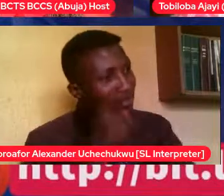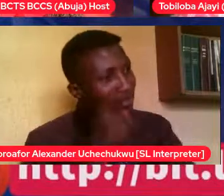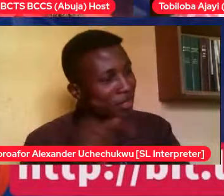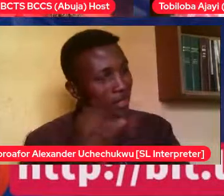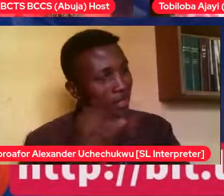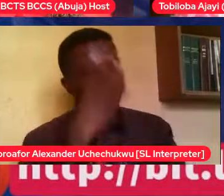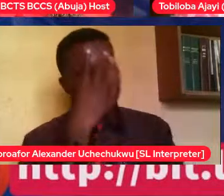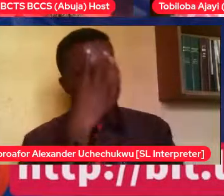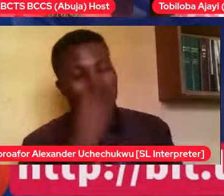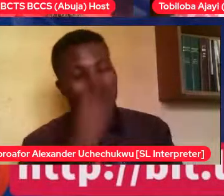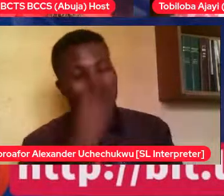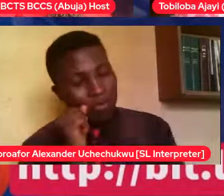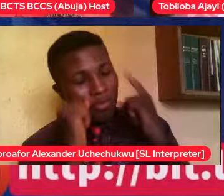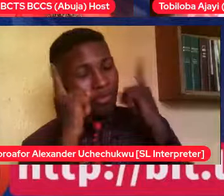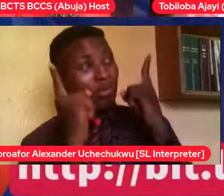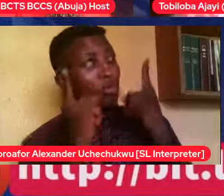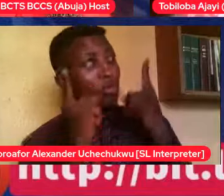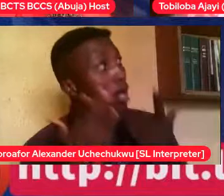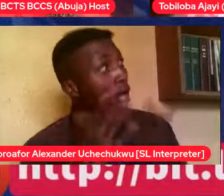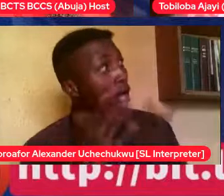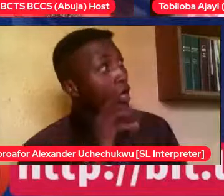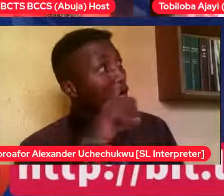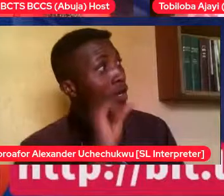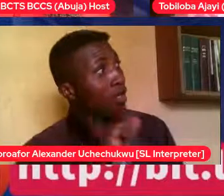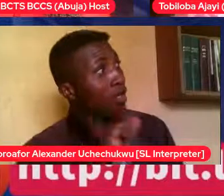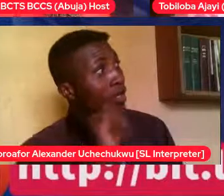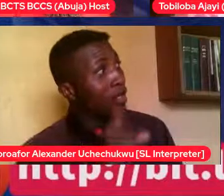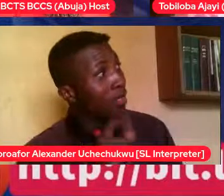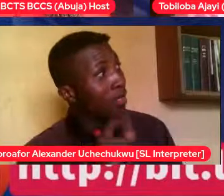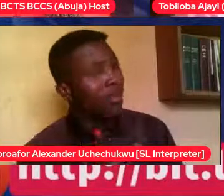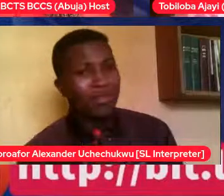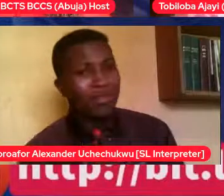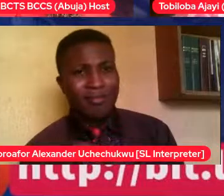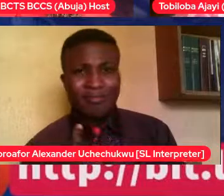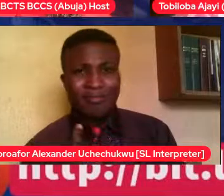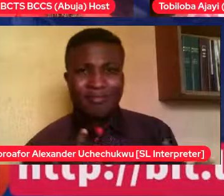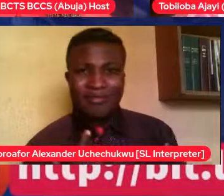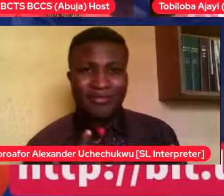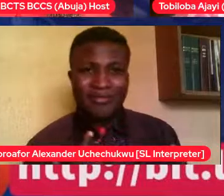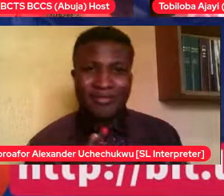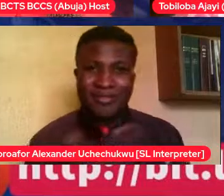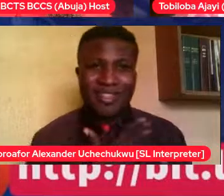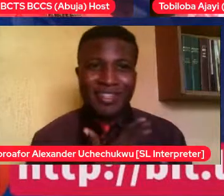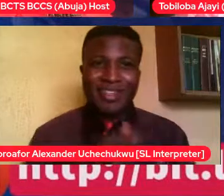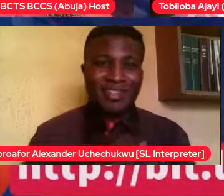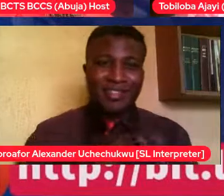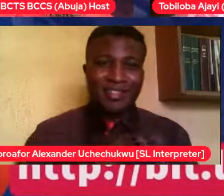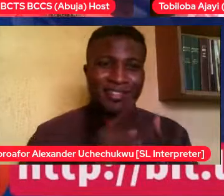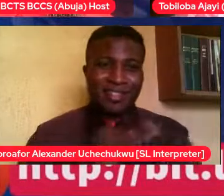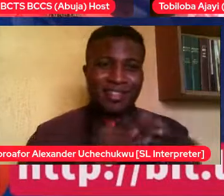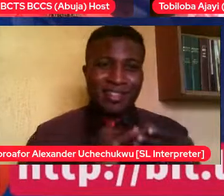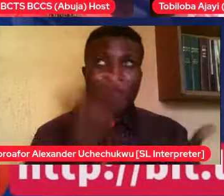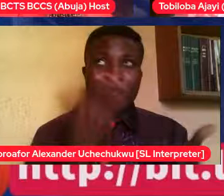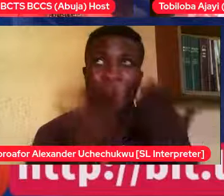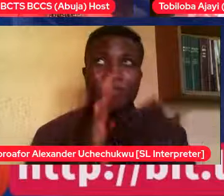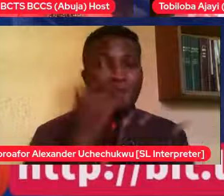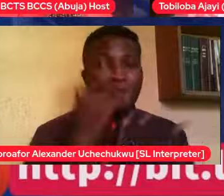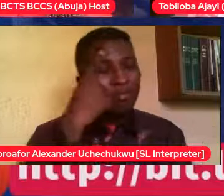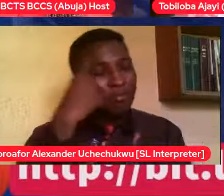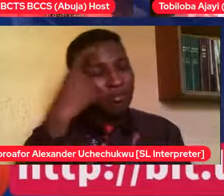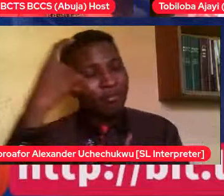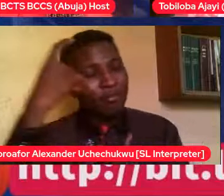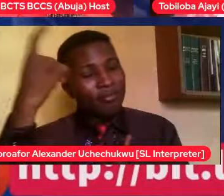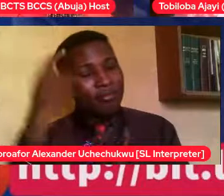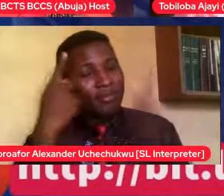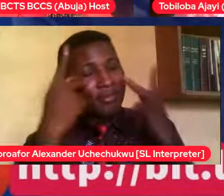Then I now said, he has been seeing Leila in his dream. Then in front of me, he's now started guiding, telling him, okay, it's